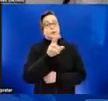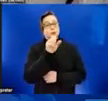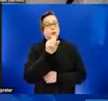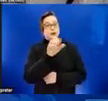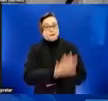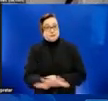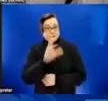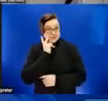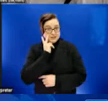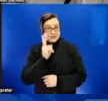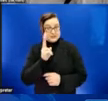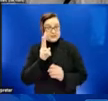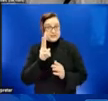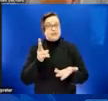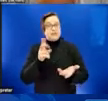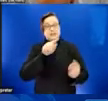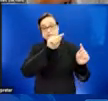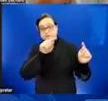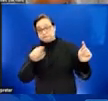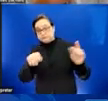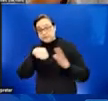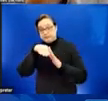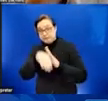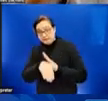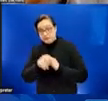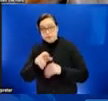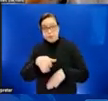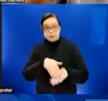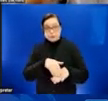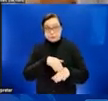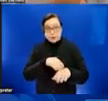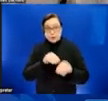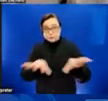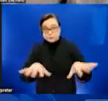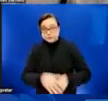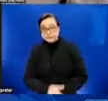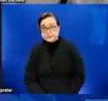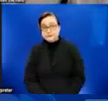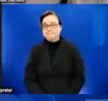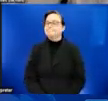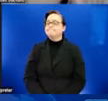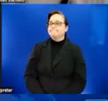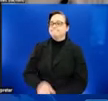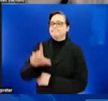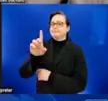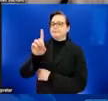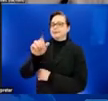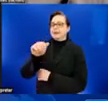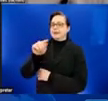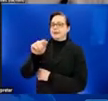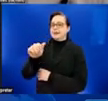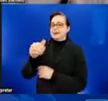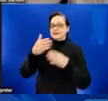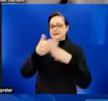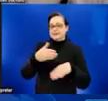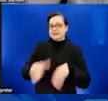slight decline or slowing of new cases? So while I don't have data divided up by jurisdiction, we